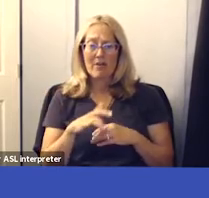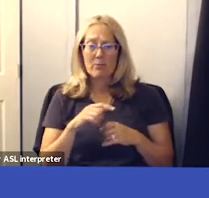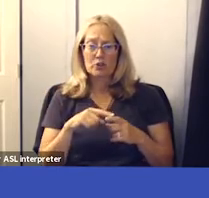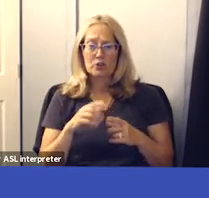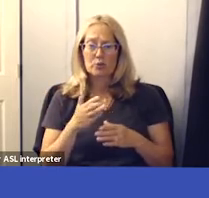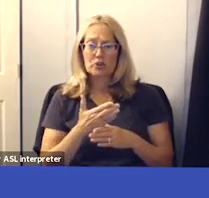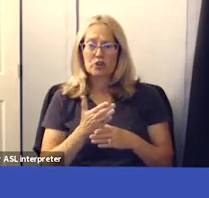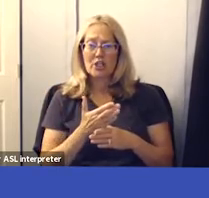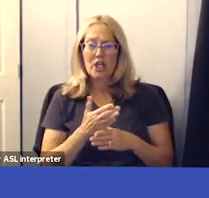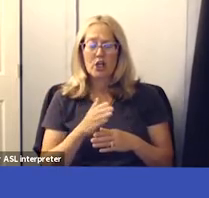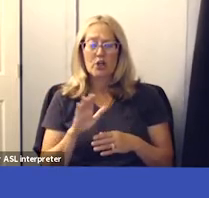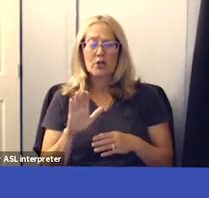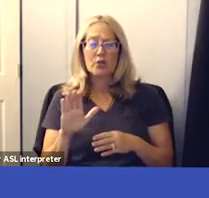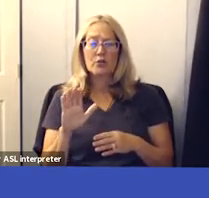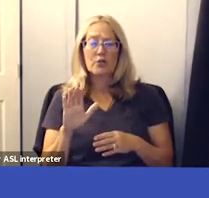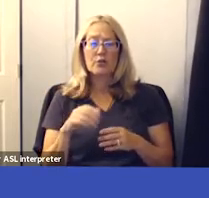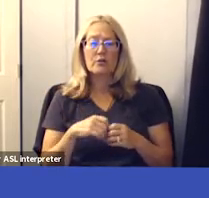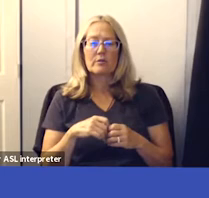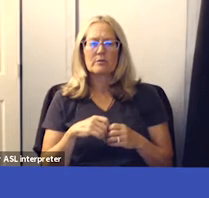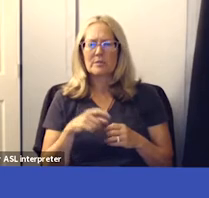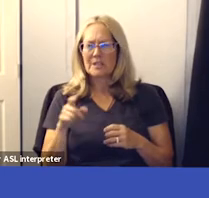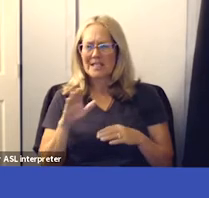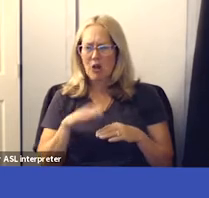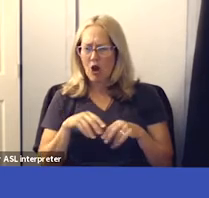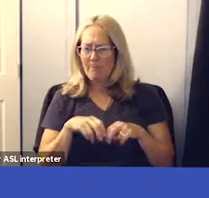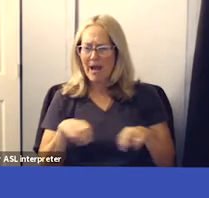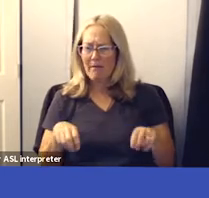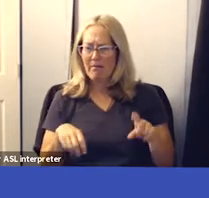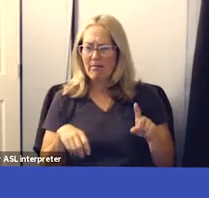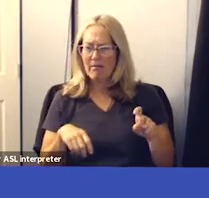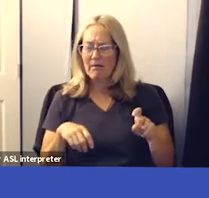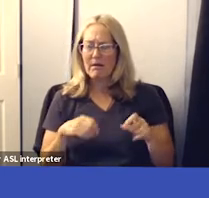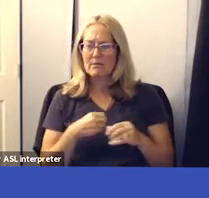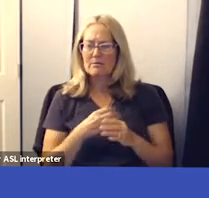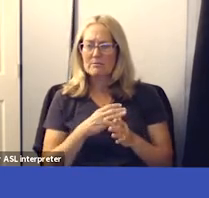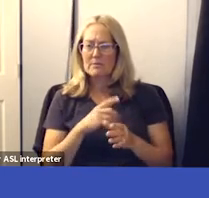is he uh is he on the panel on zoom